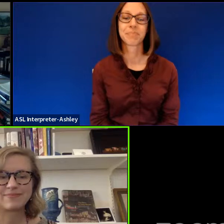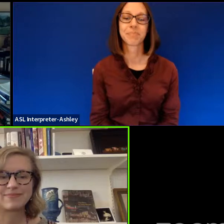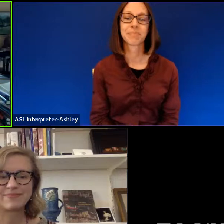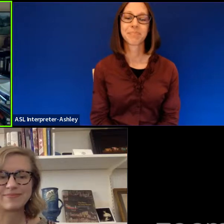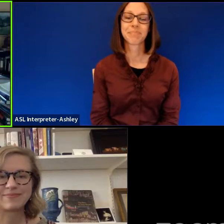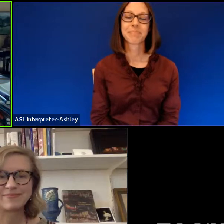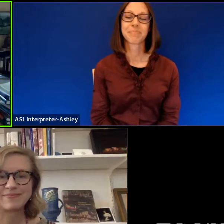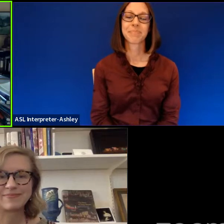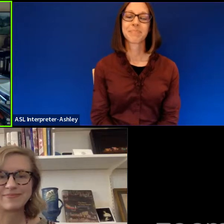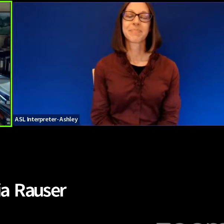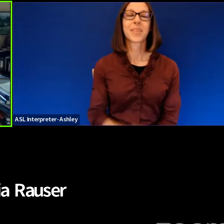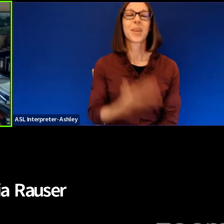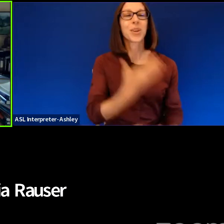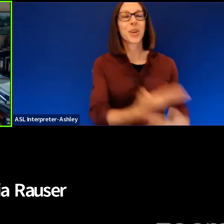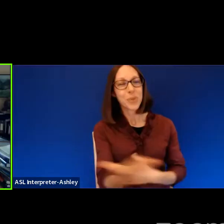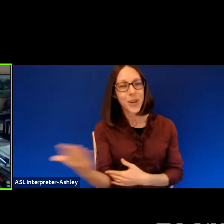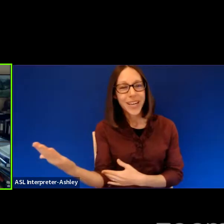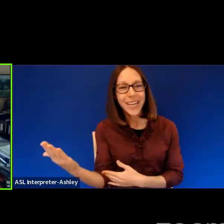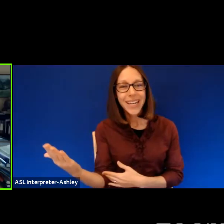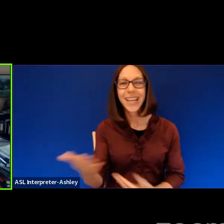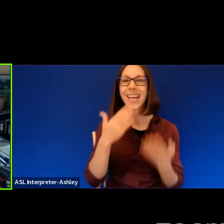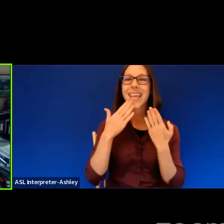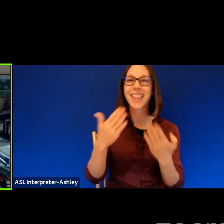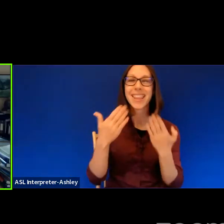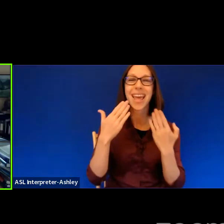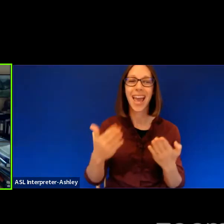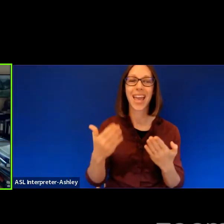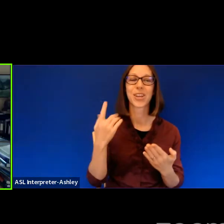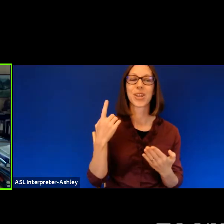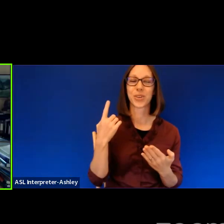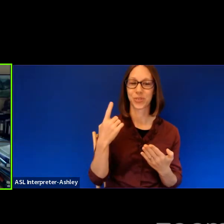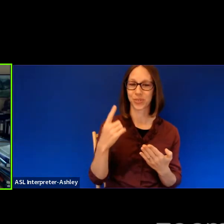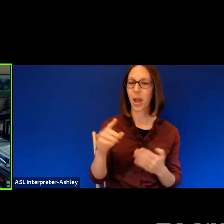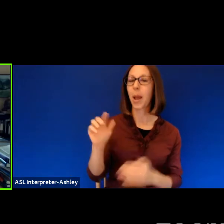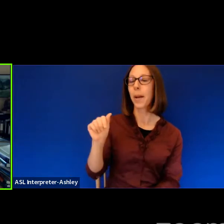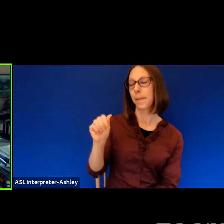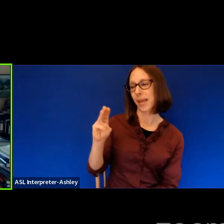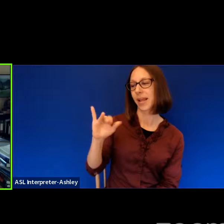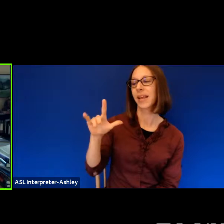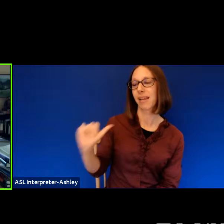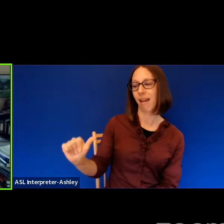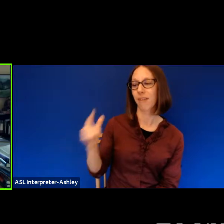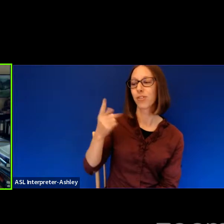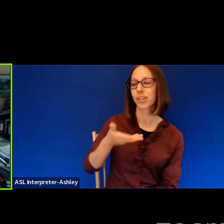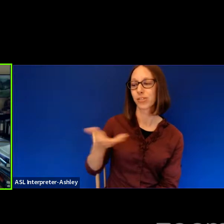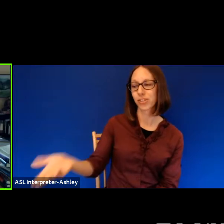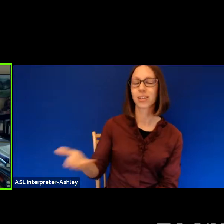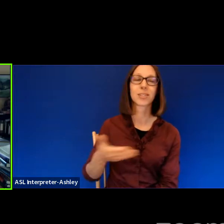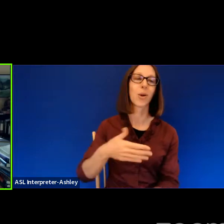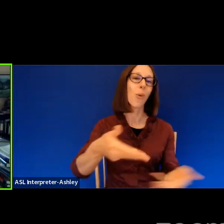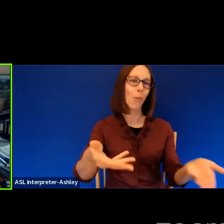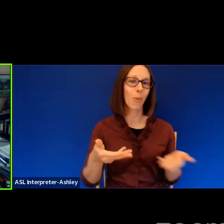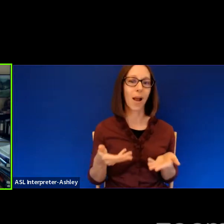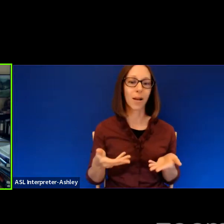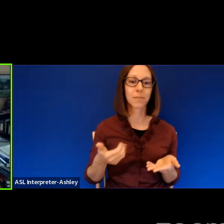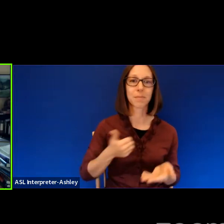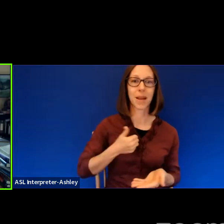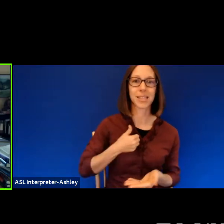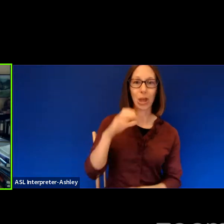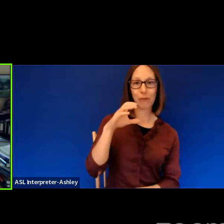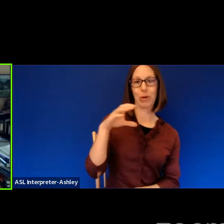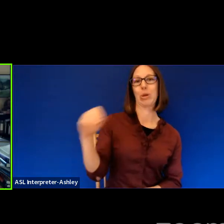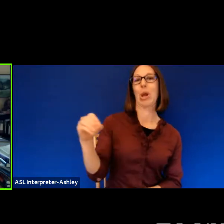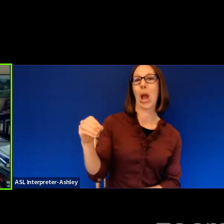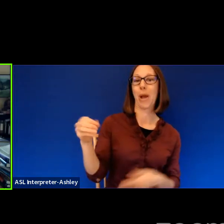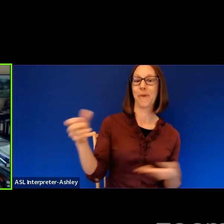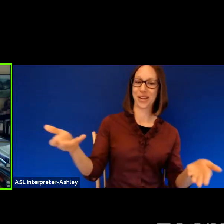Good morning, everyone, and thank you so much, Amelia. Welcome. Actually, I am co-introducing